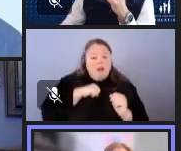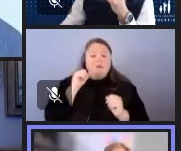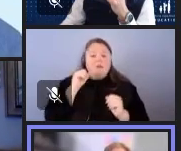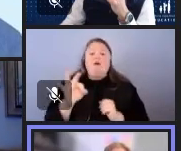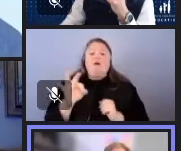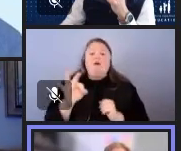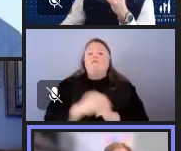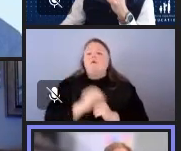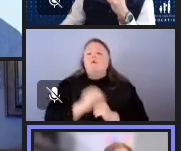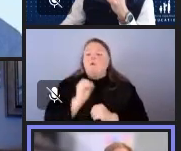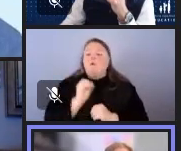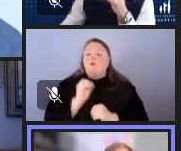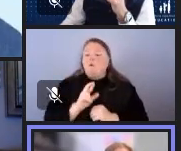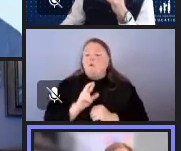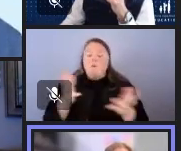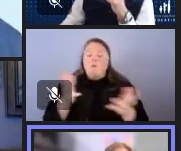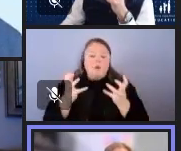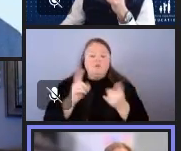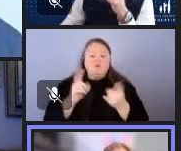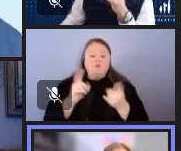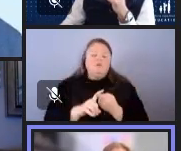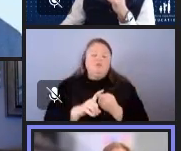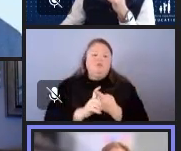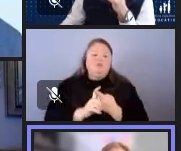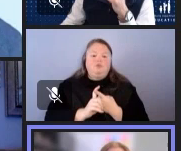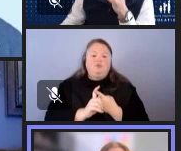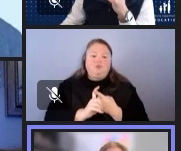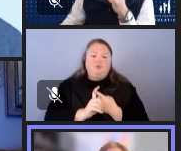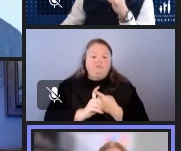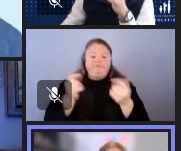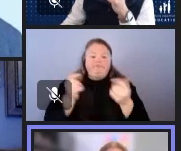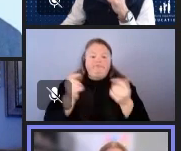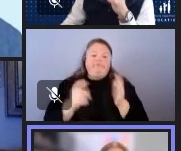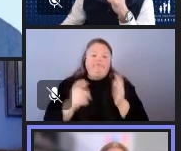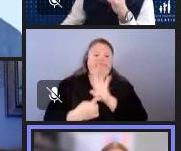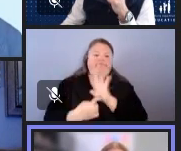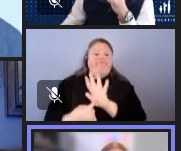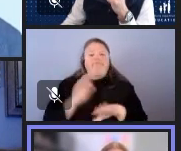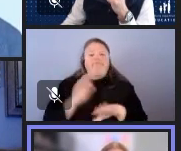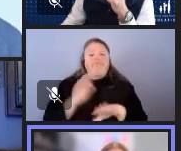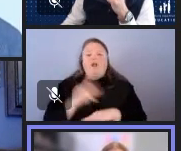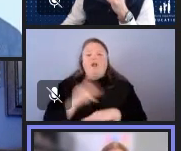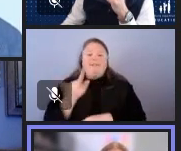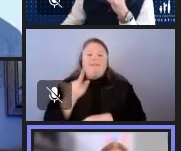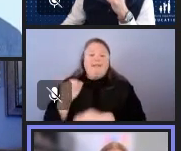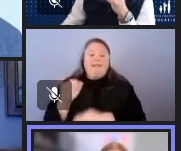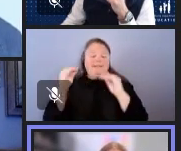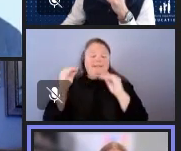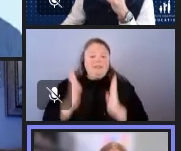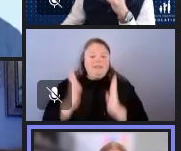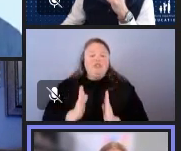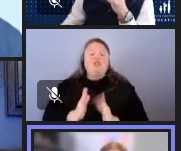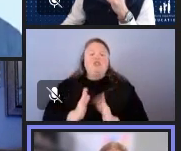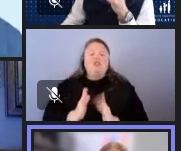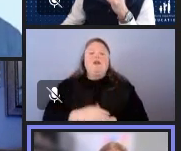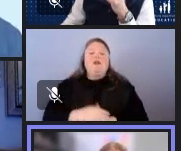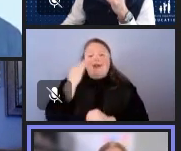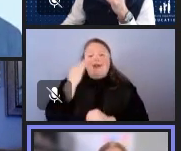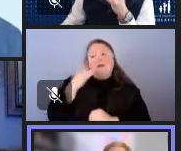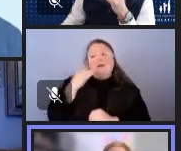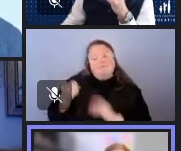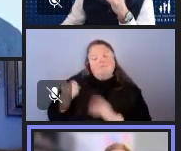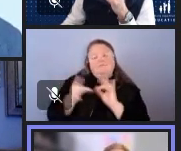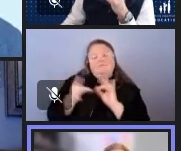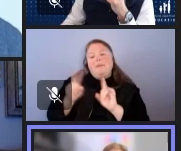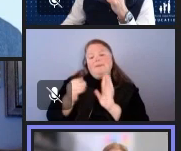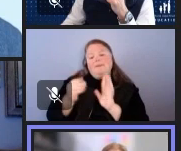or you want to speak out on Kentucky Teacher, like I know Jude has spoken out about the importance of student voice